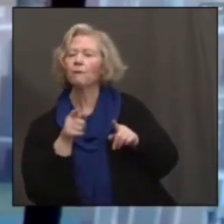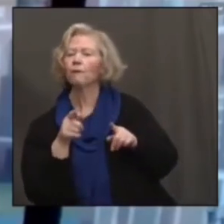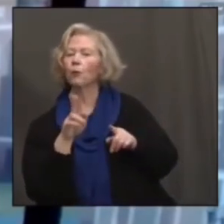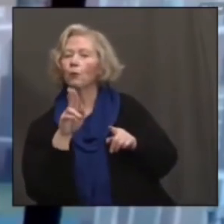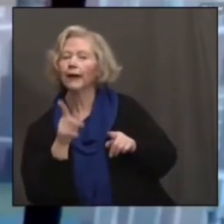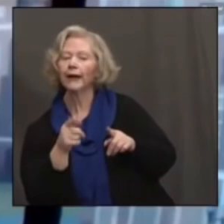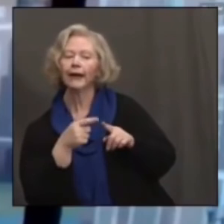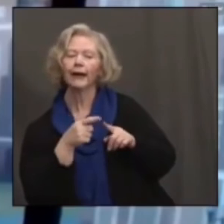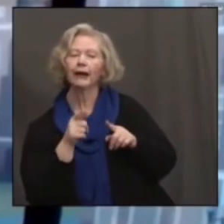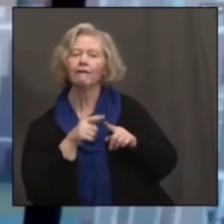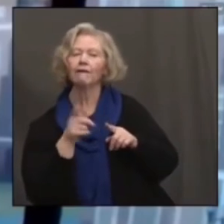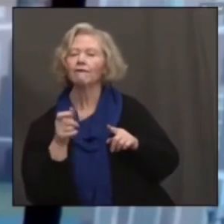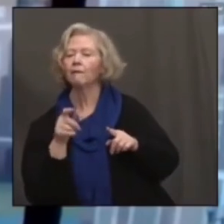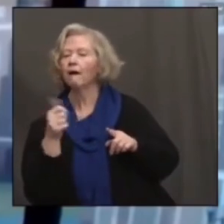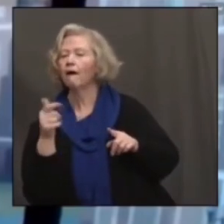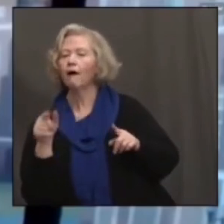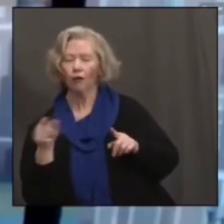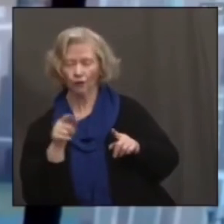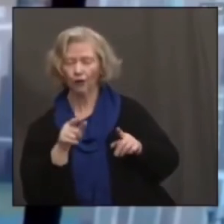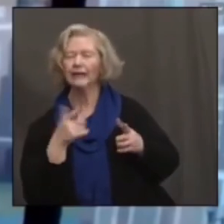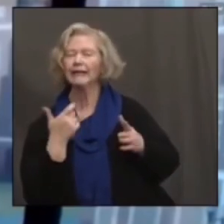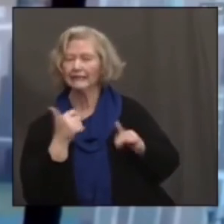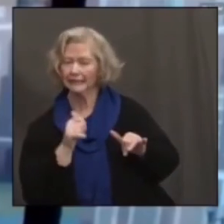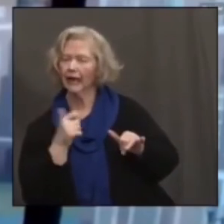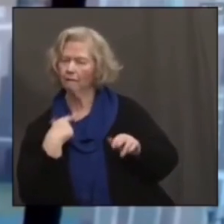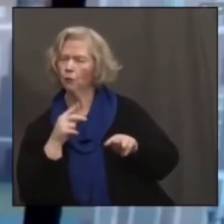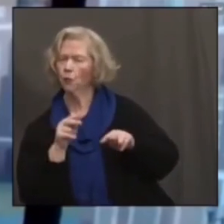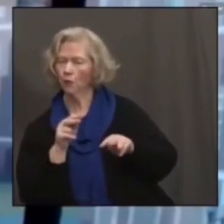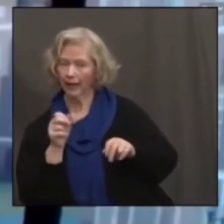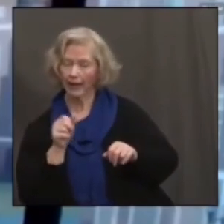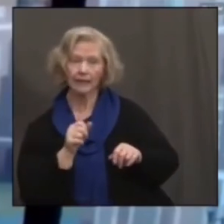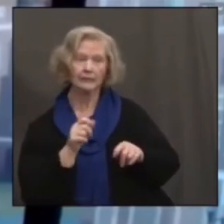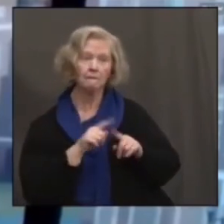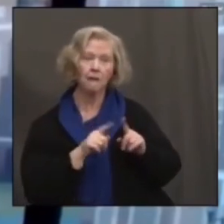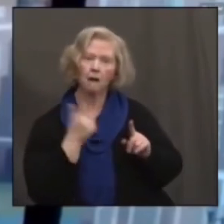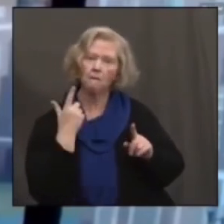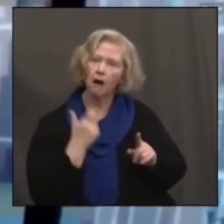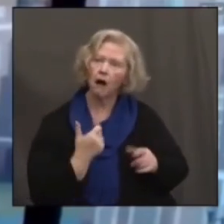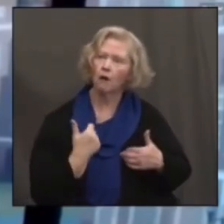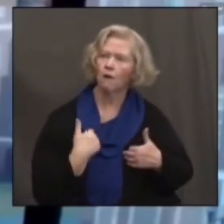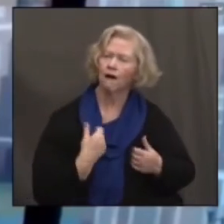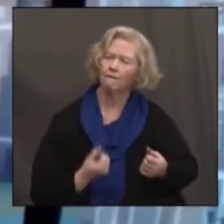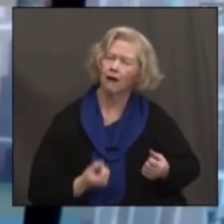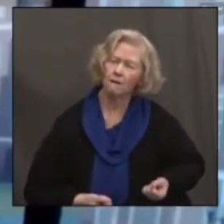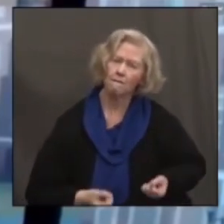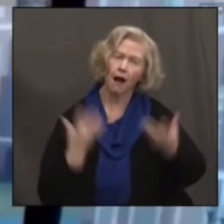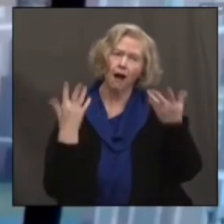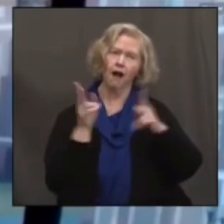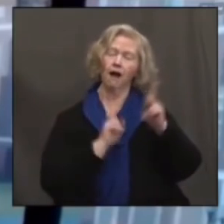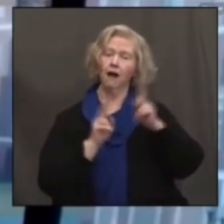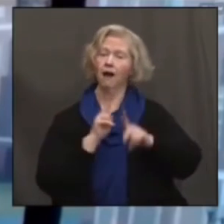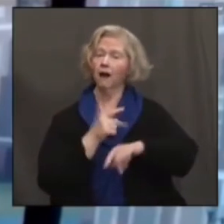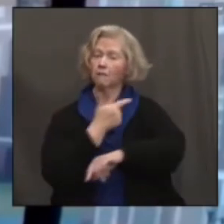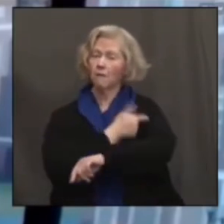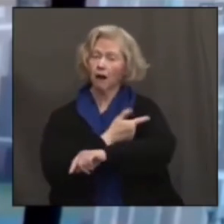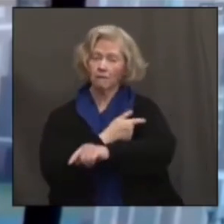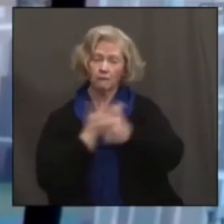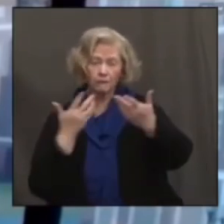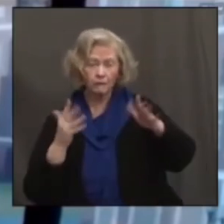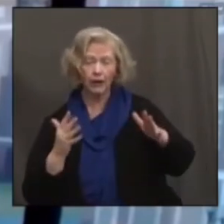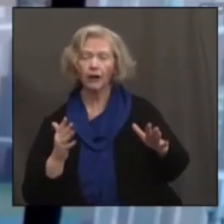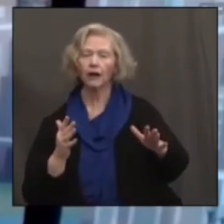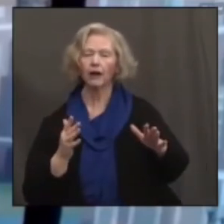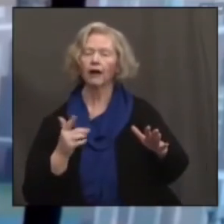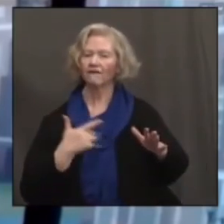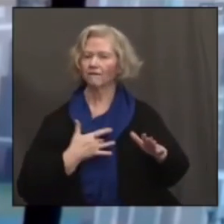think the good news is that because of those high vaccination rates in those over 75s, over 65s, we're going to have